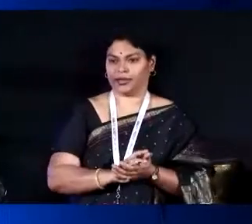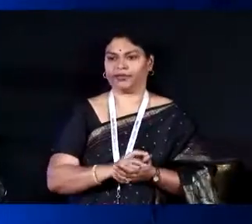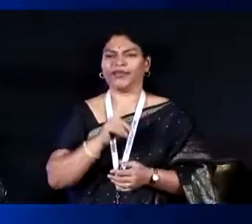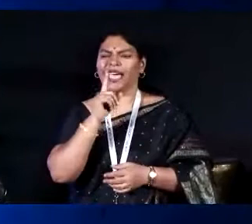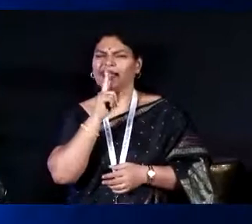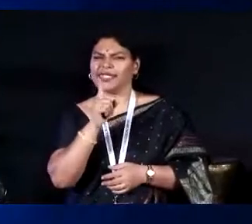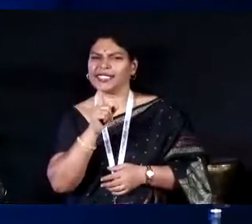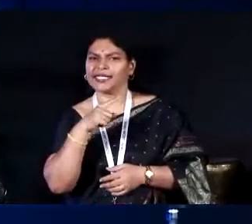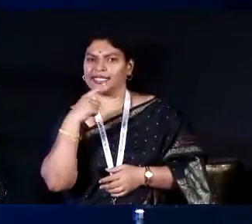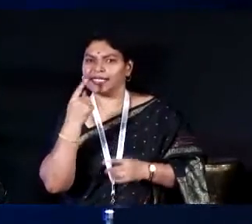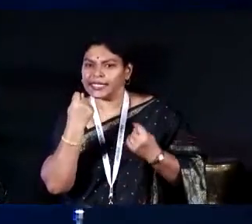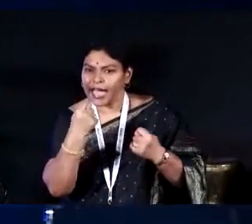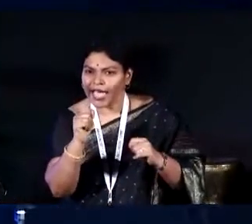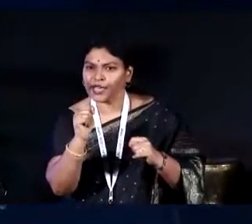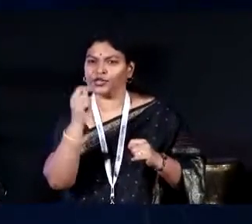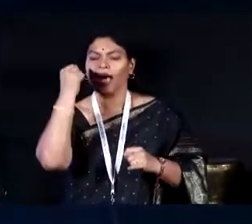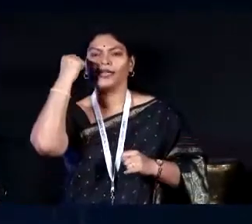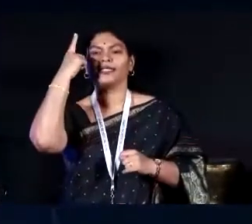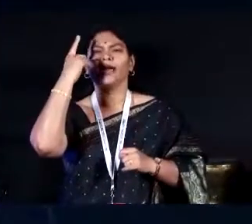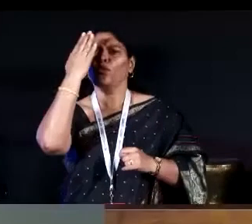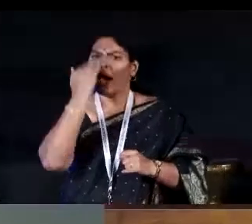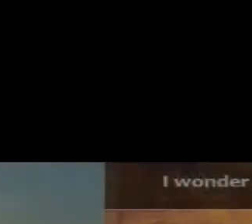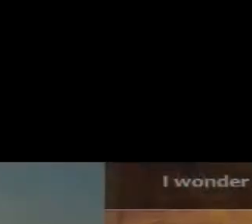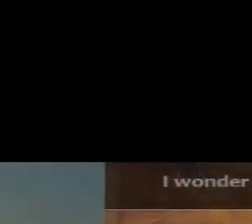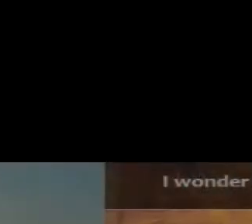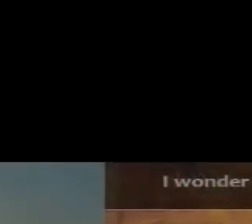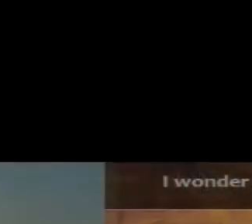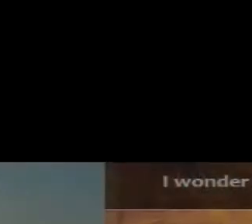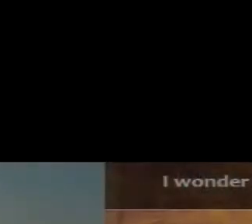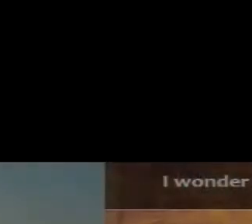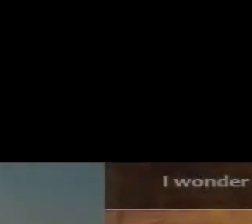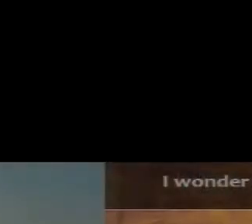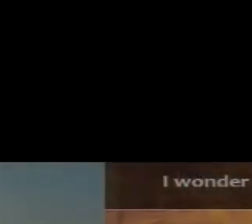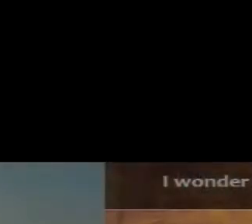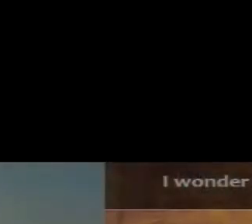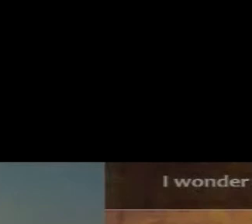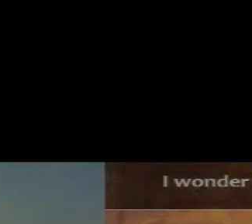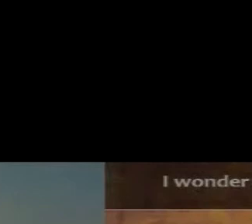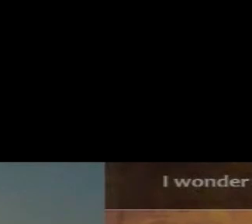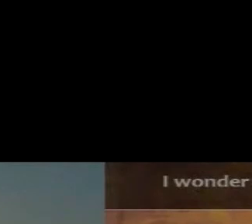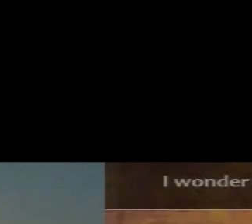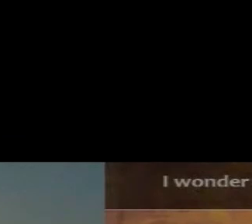trying to understand that what are we doing, why are we doing, whether it is happening in the right direction. Can I have the clicker?